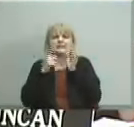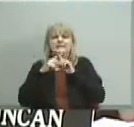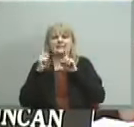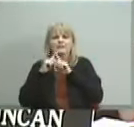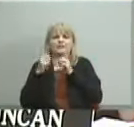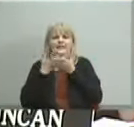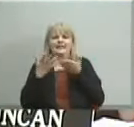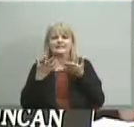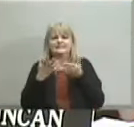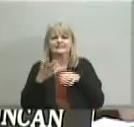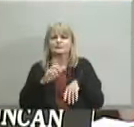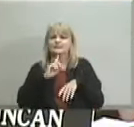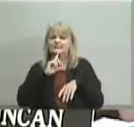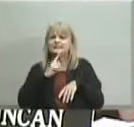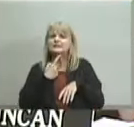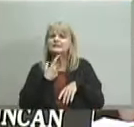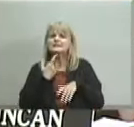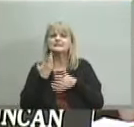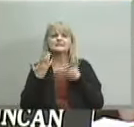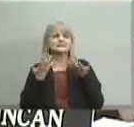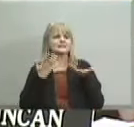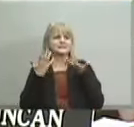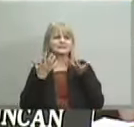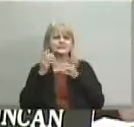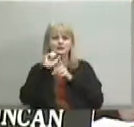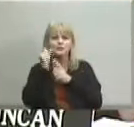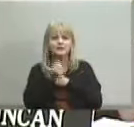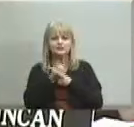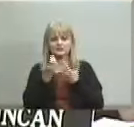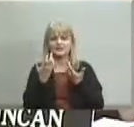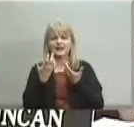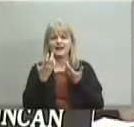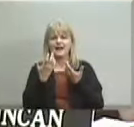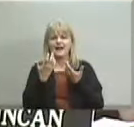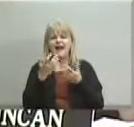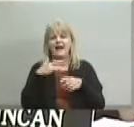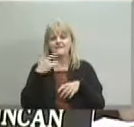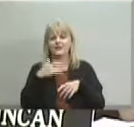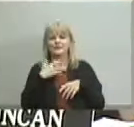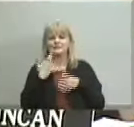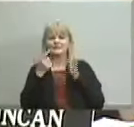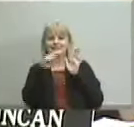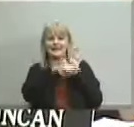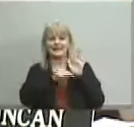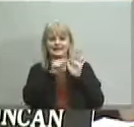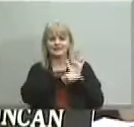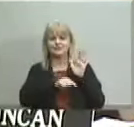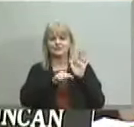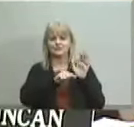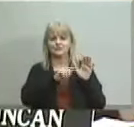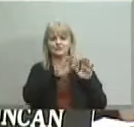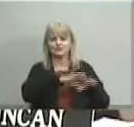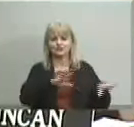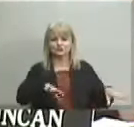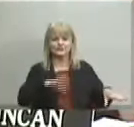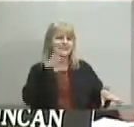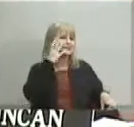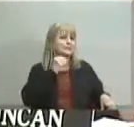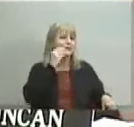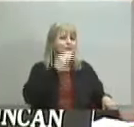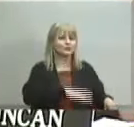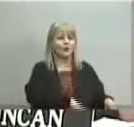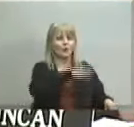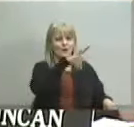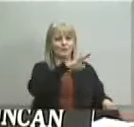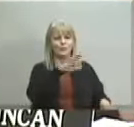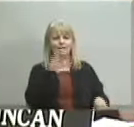so i would uh just request that we use adverse childhood experiences which actually has research and we can look up what that